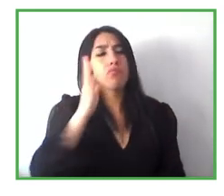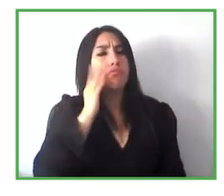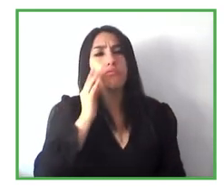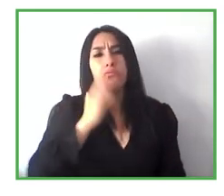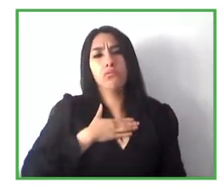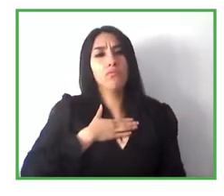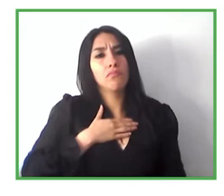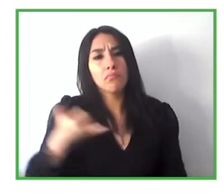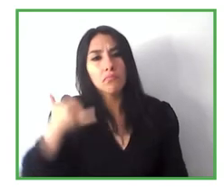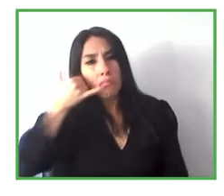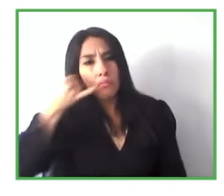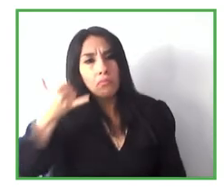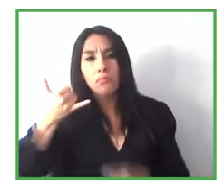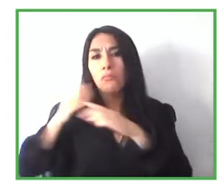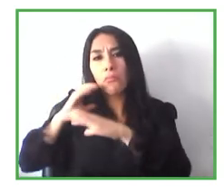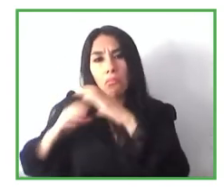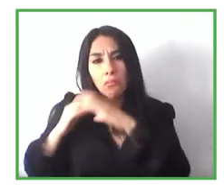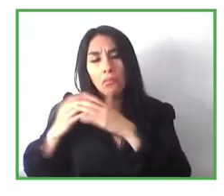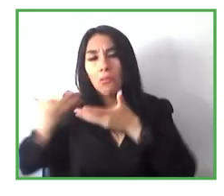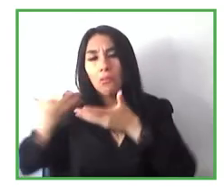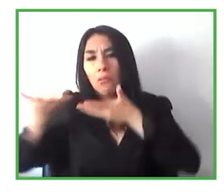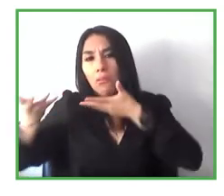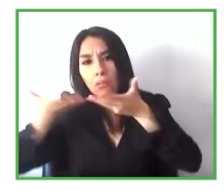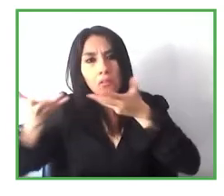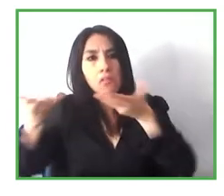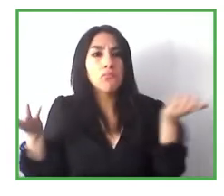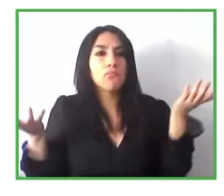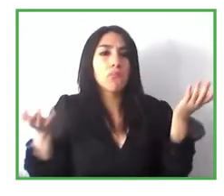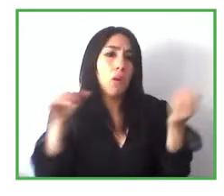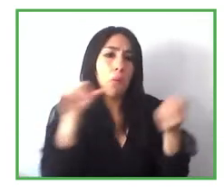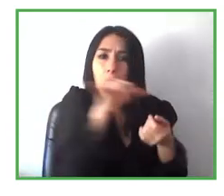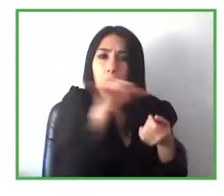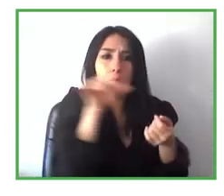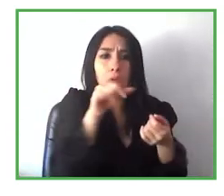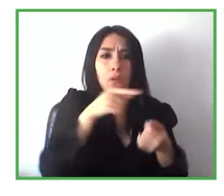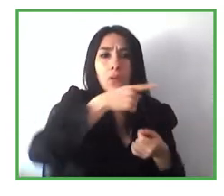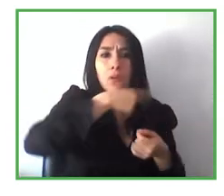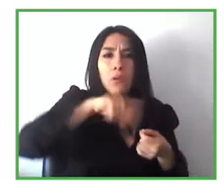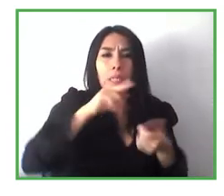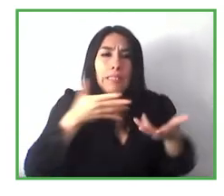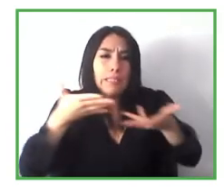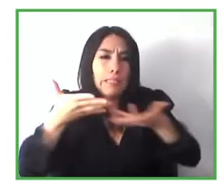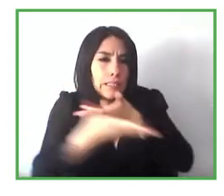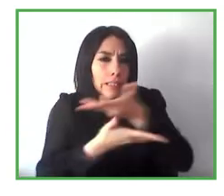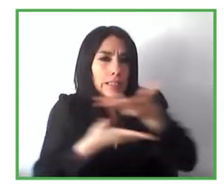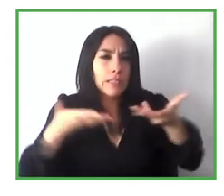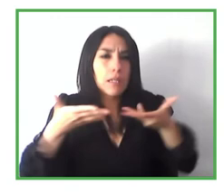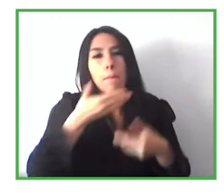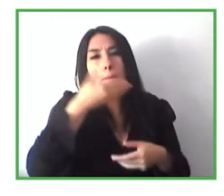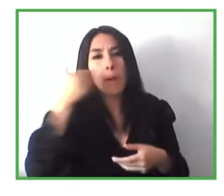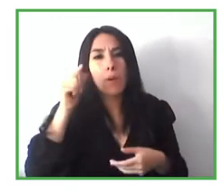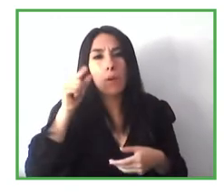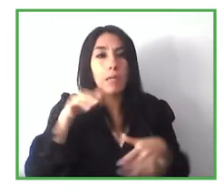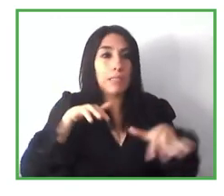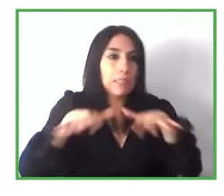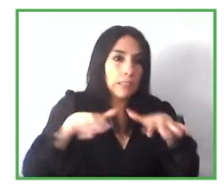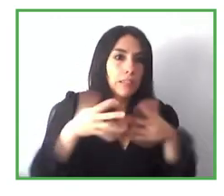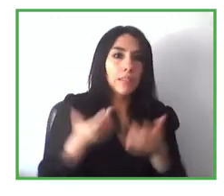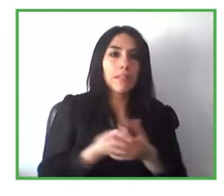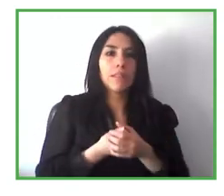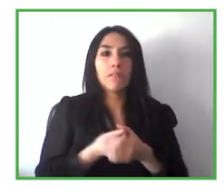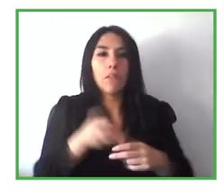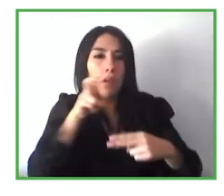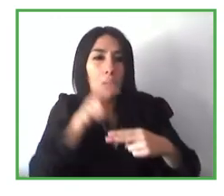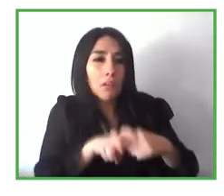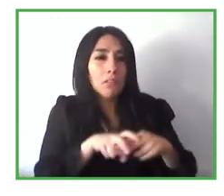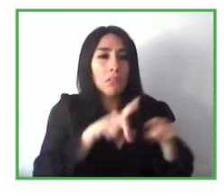things, and we are going to update. We are improving different different things, and